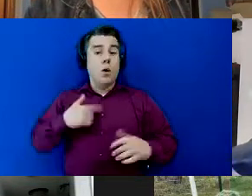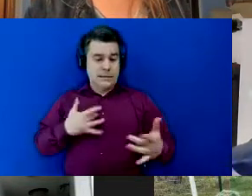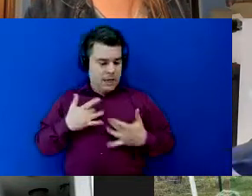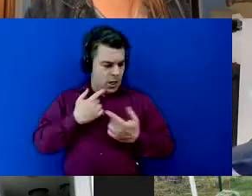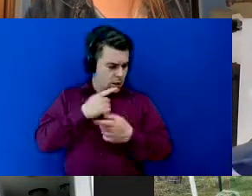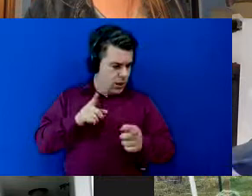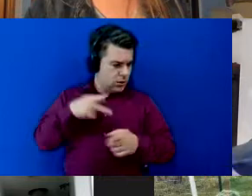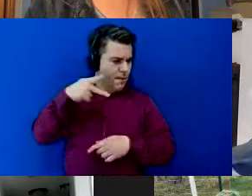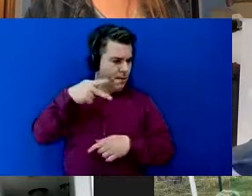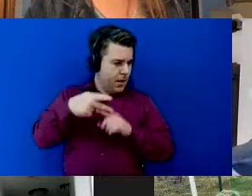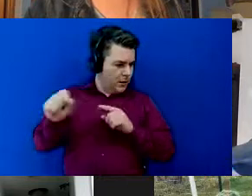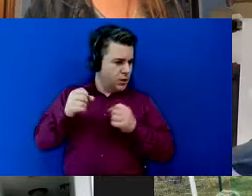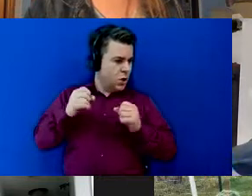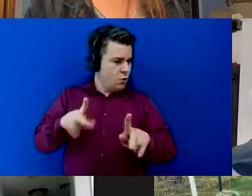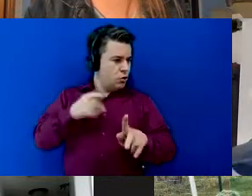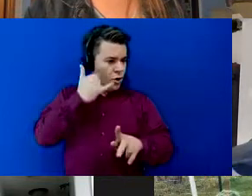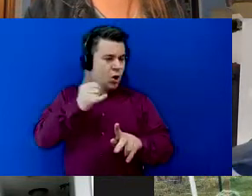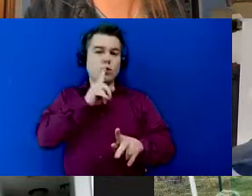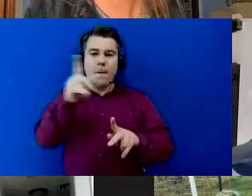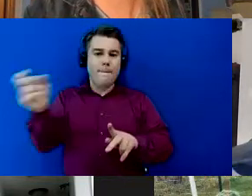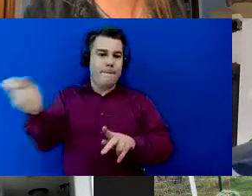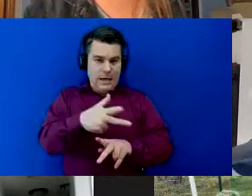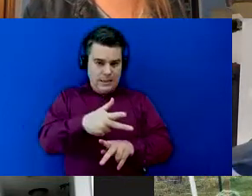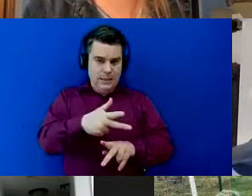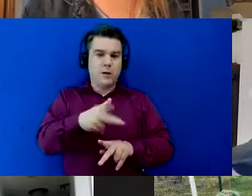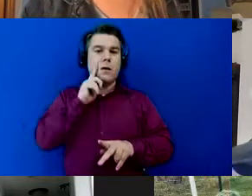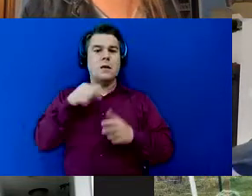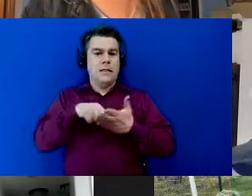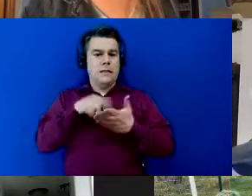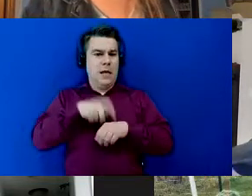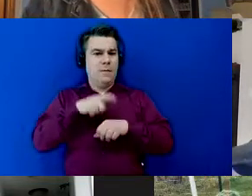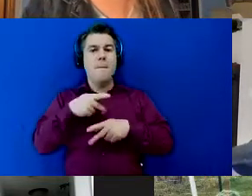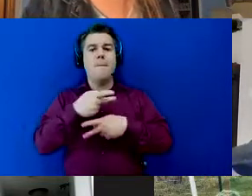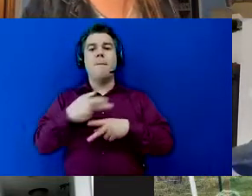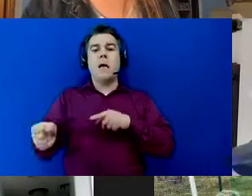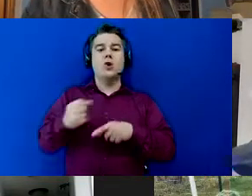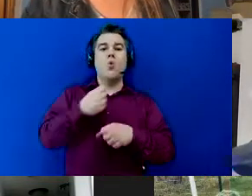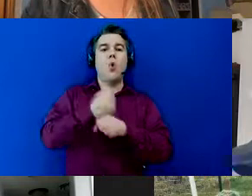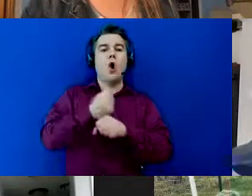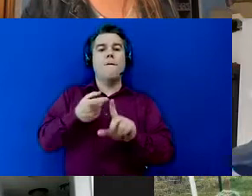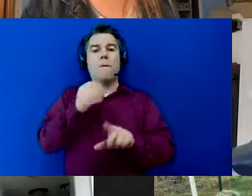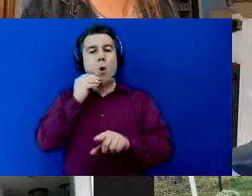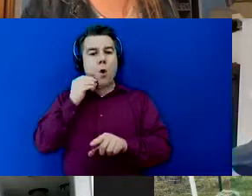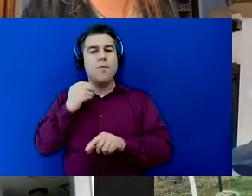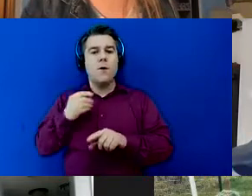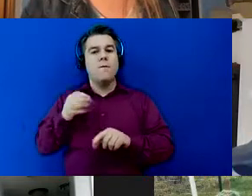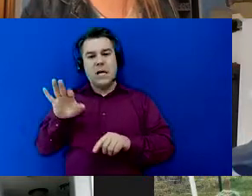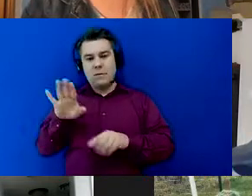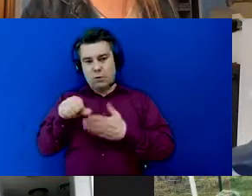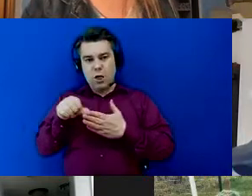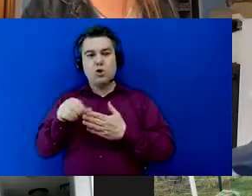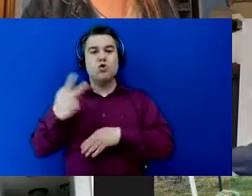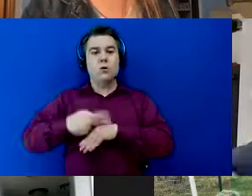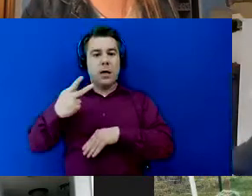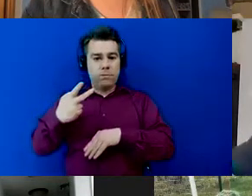opportunity calls are back at this time on the plexus work from home facebook page twice a month these calls will be hosted live